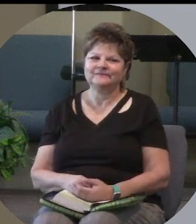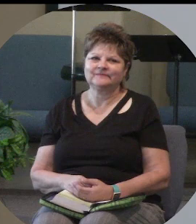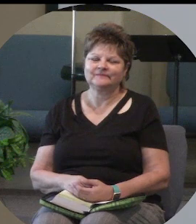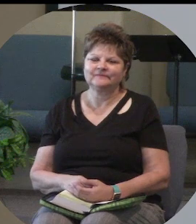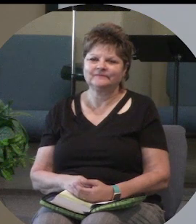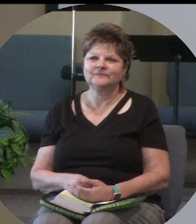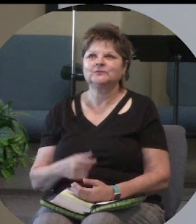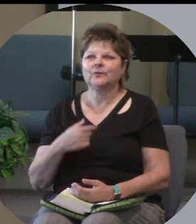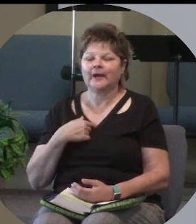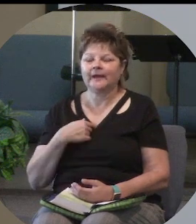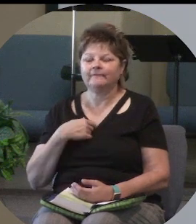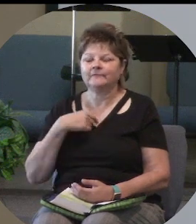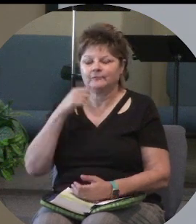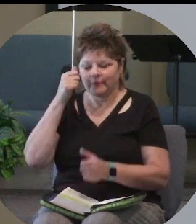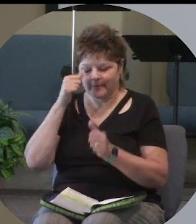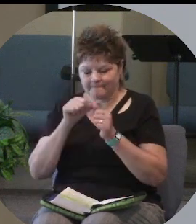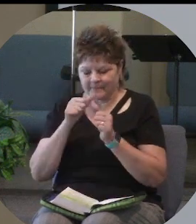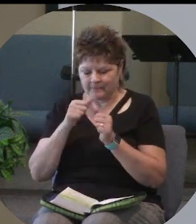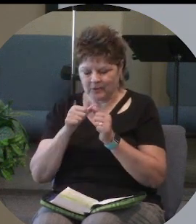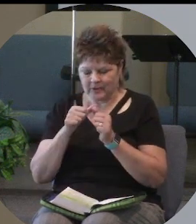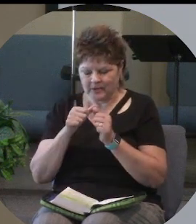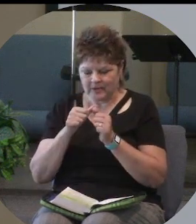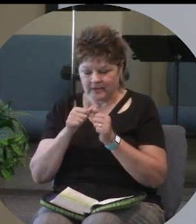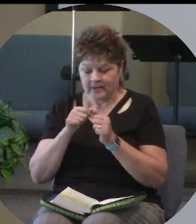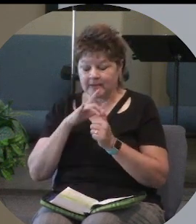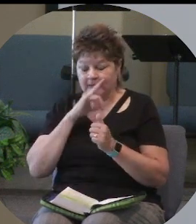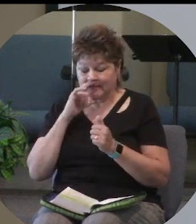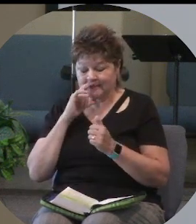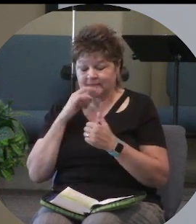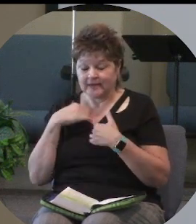so I have to keep in mind the kids I have now